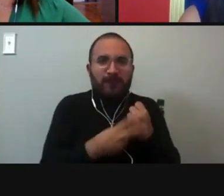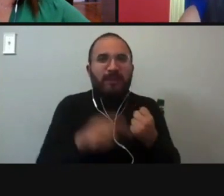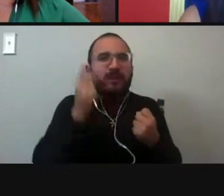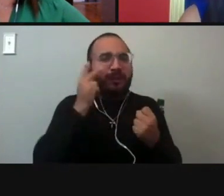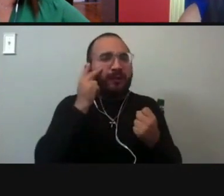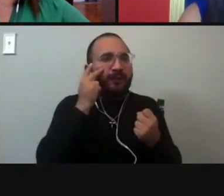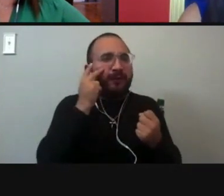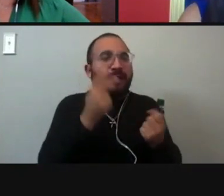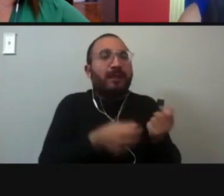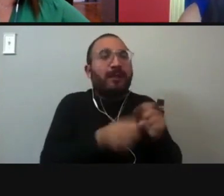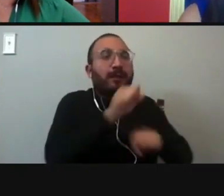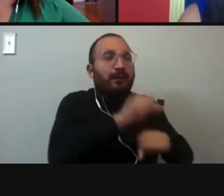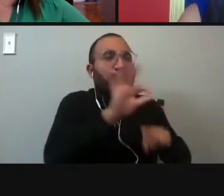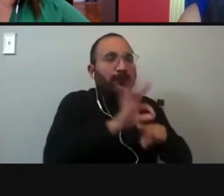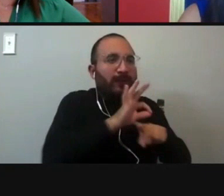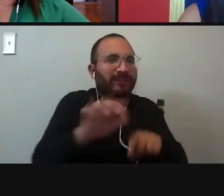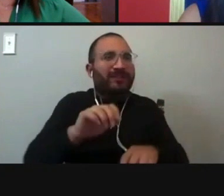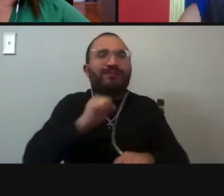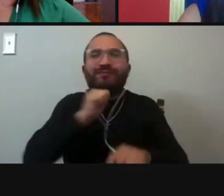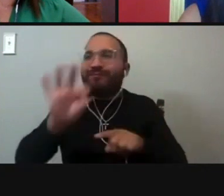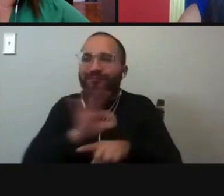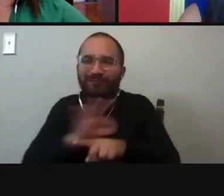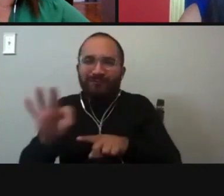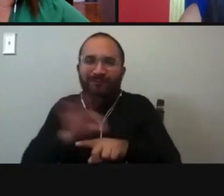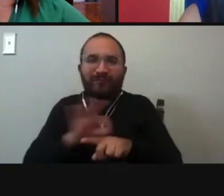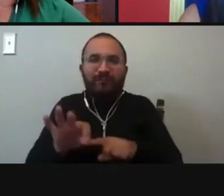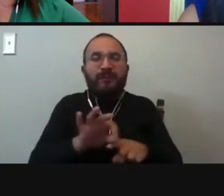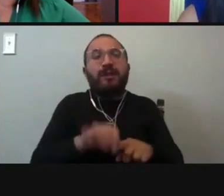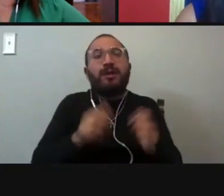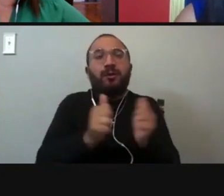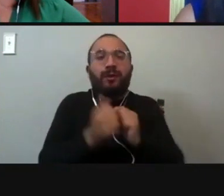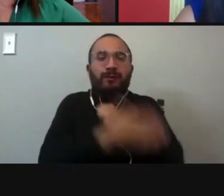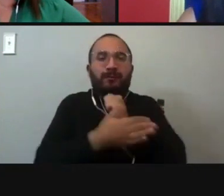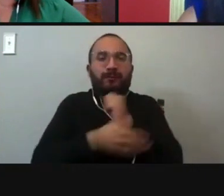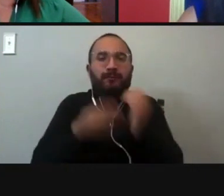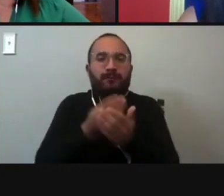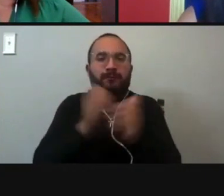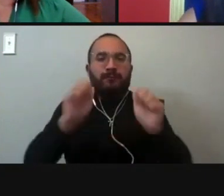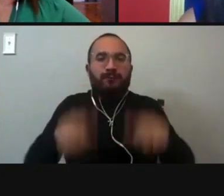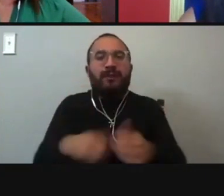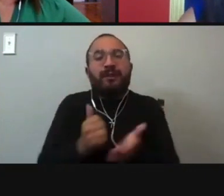and what didn't and try and figure out a way to be more efficient with the, with county dollars so that we can help more people.